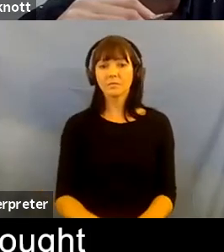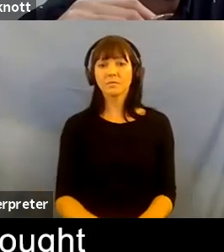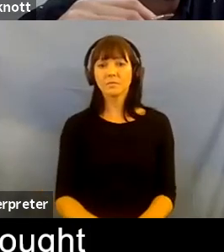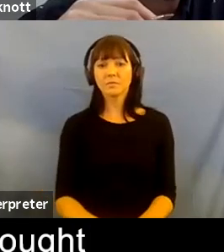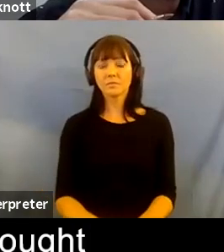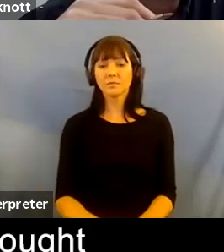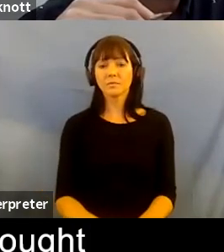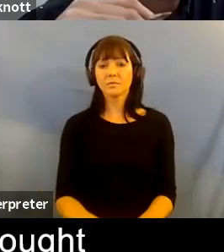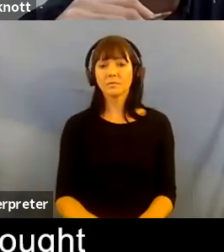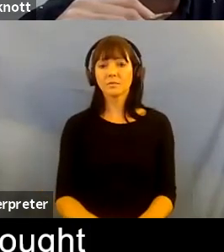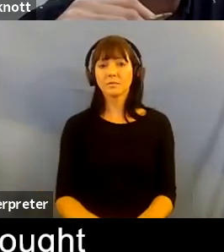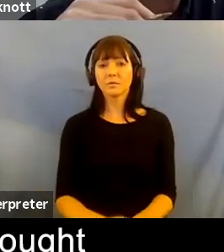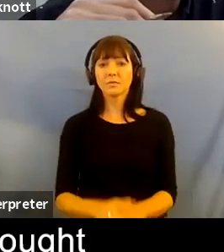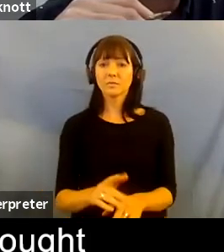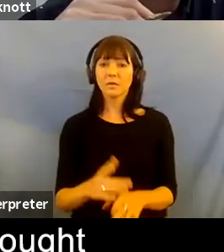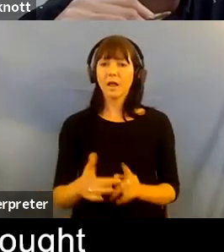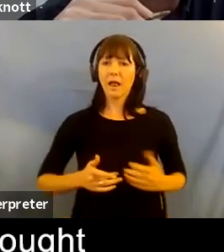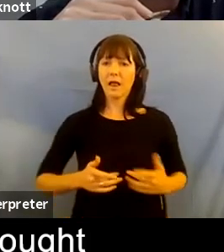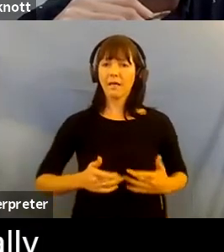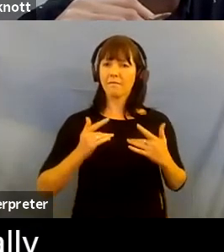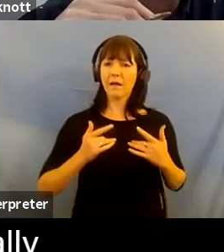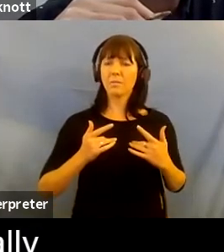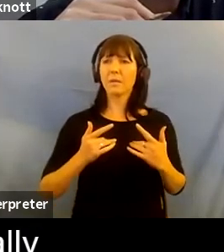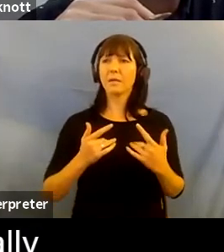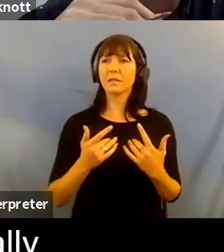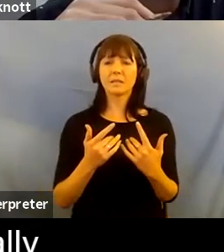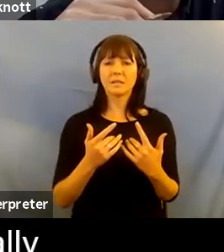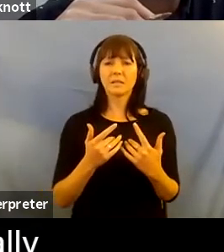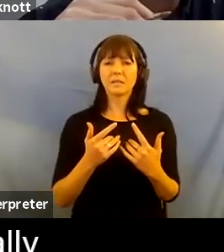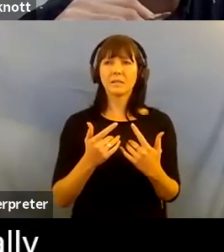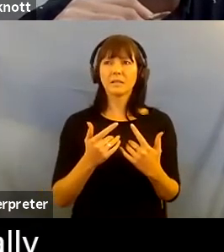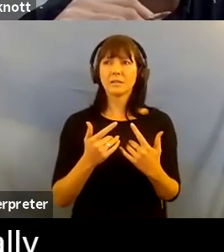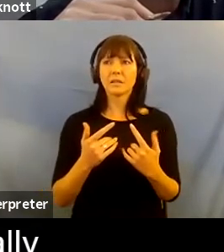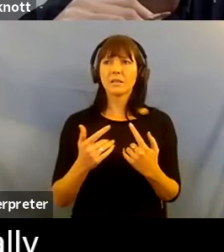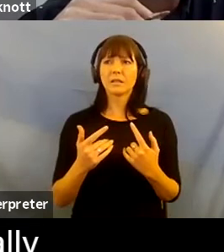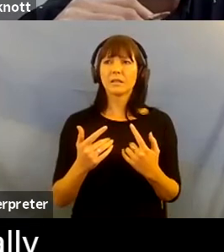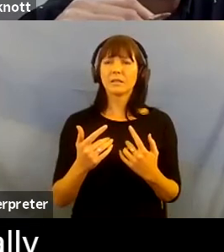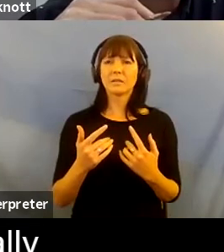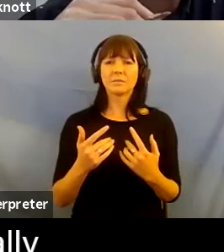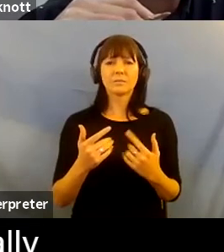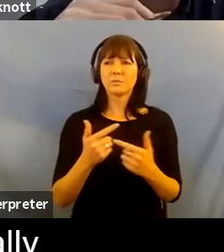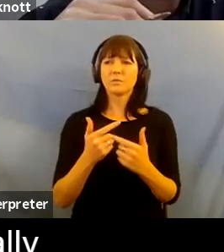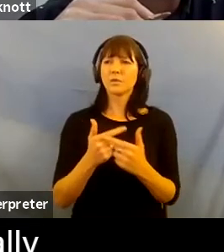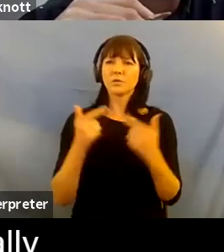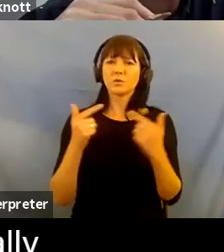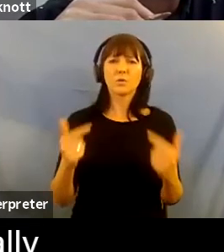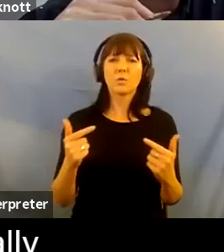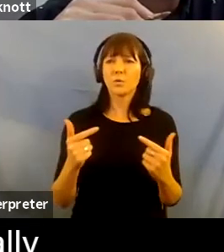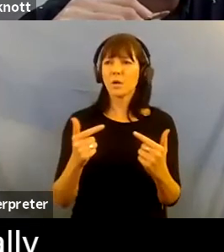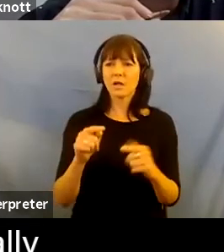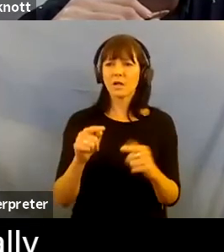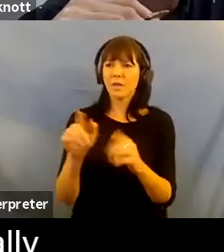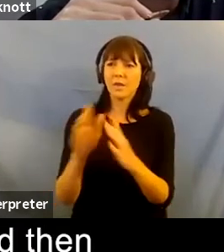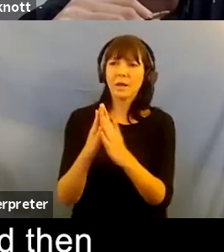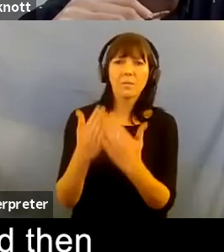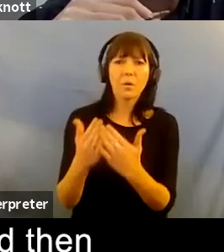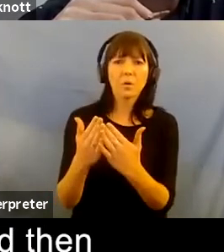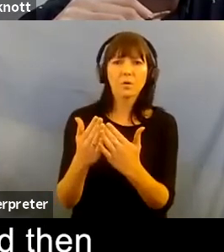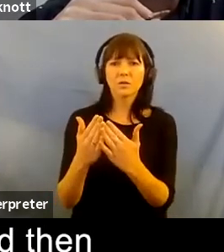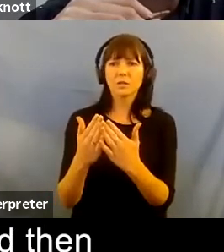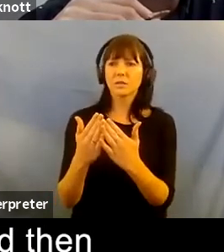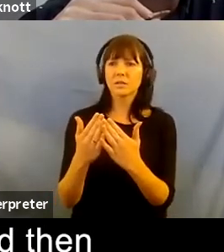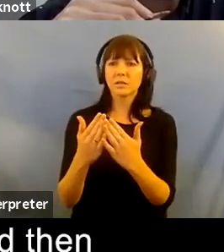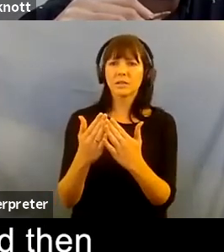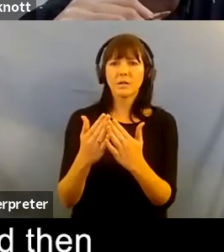felt very bombarded by narratives that didn't feel fictionally true to me often stories where a character